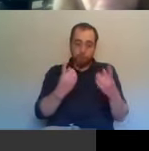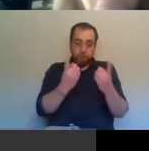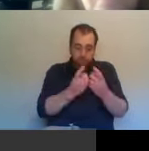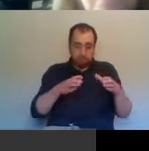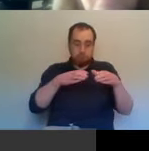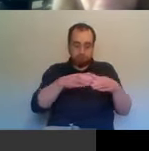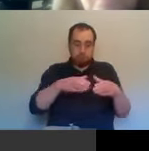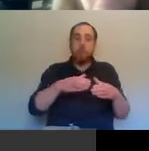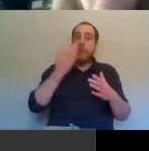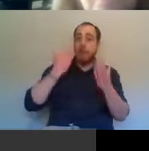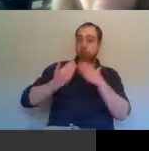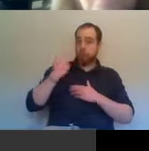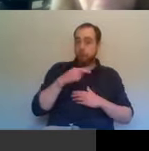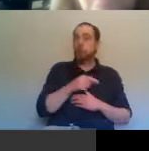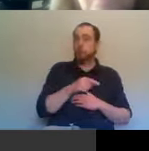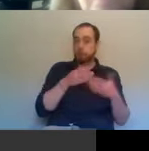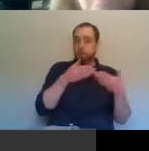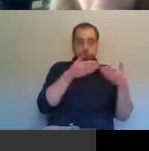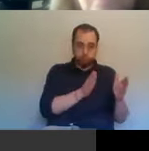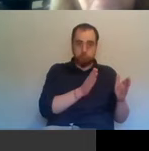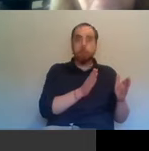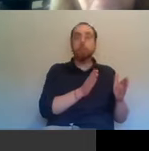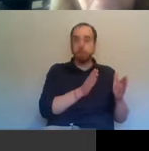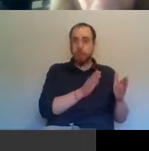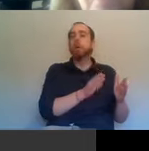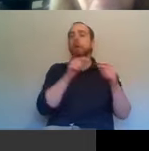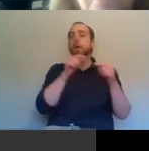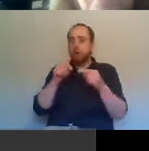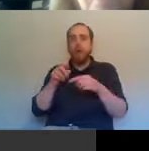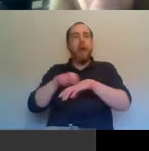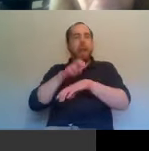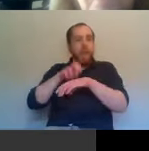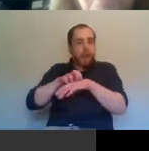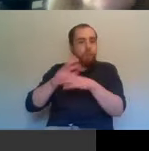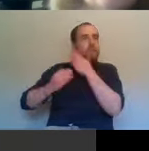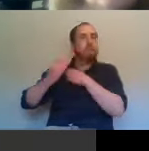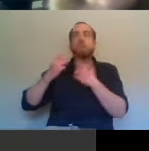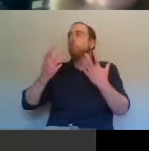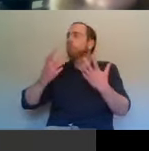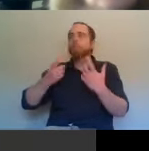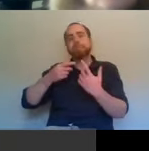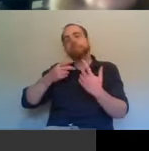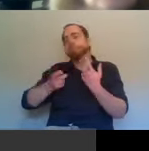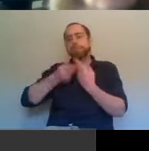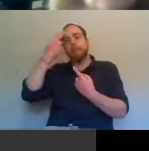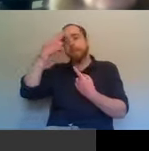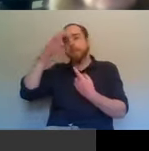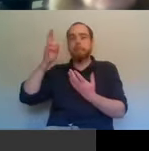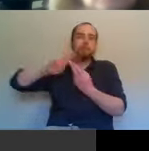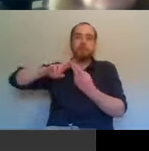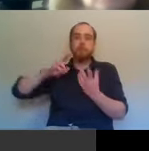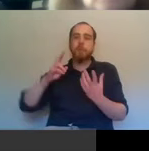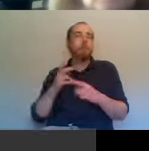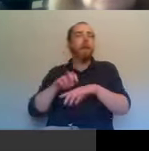history curriculum, leave it diverse, but keep it that there needs to be an Irish or whatever you want to call it. Um, that term Irish history might be